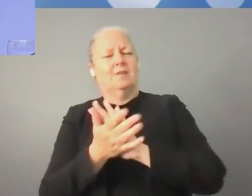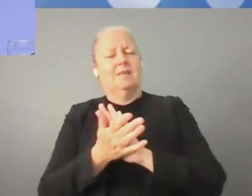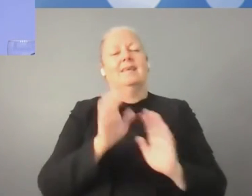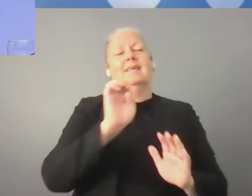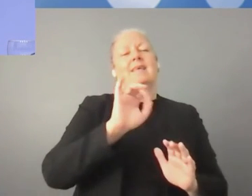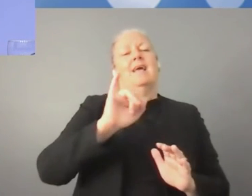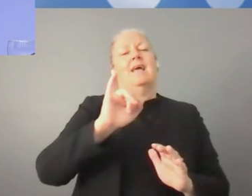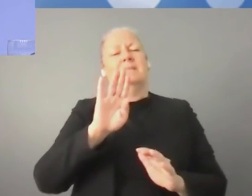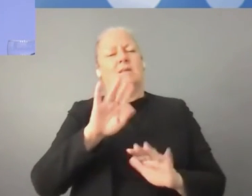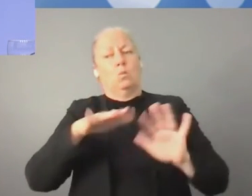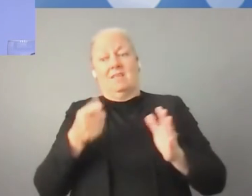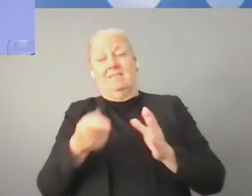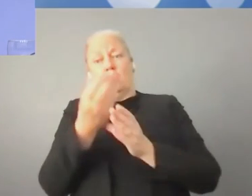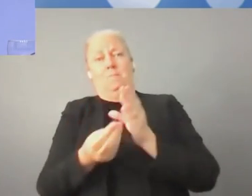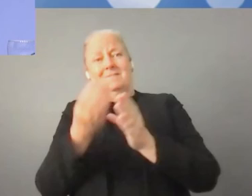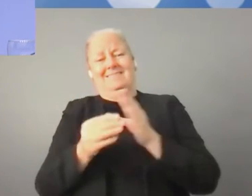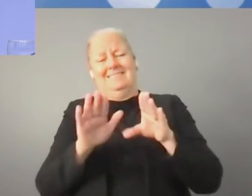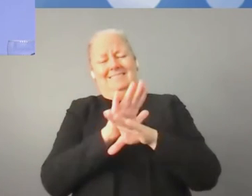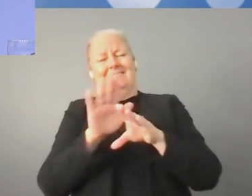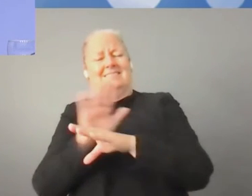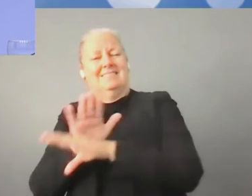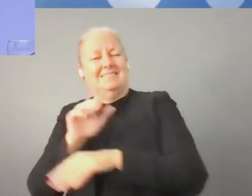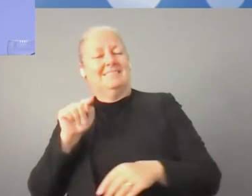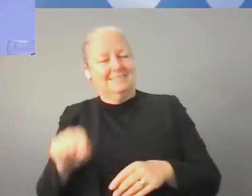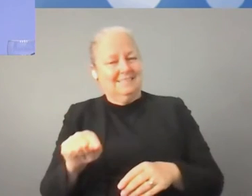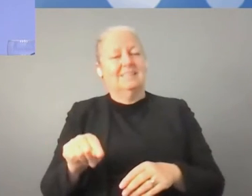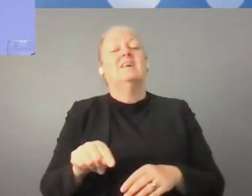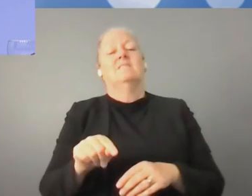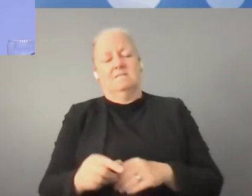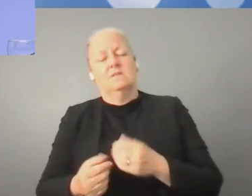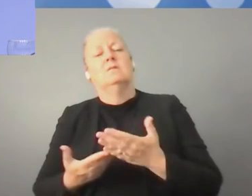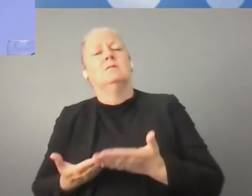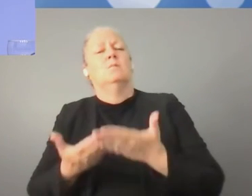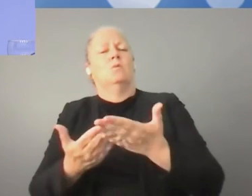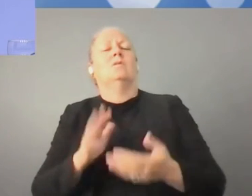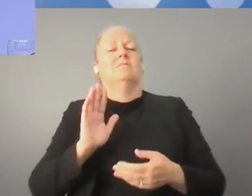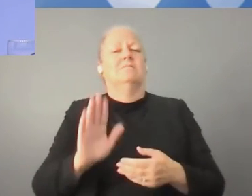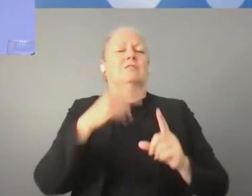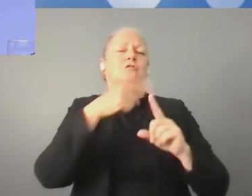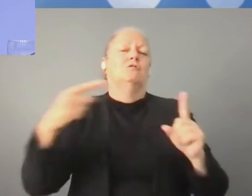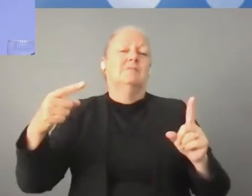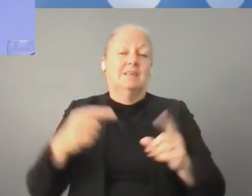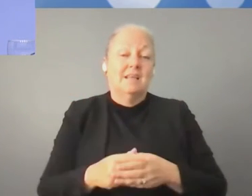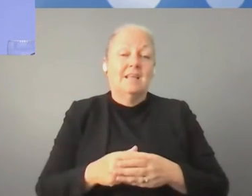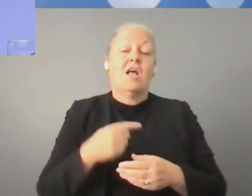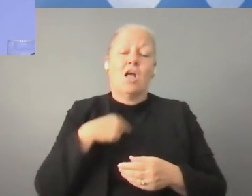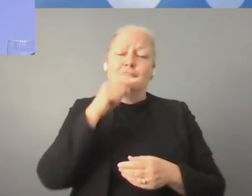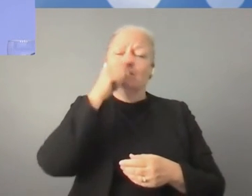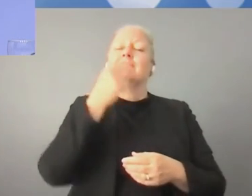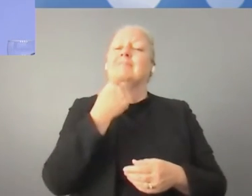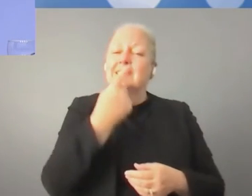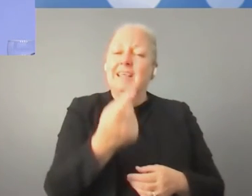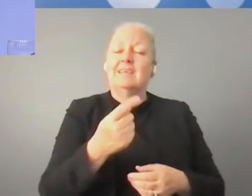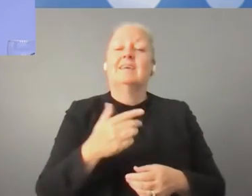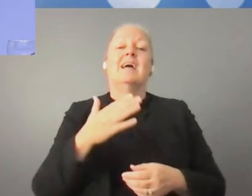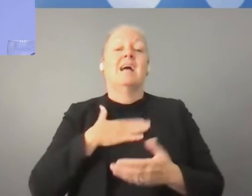guiding future EIB support for digitalization. And I am proud to say that our support matters